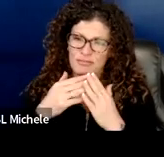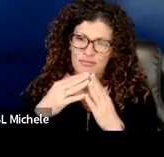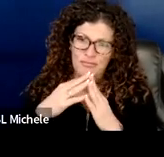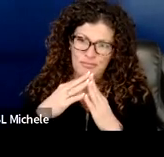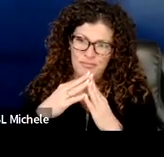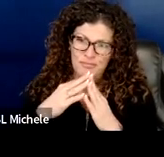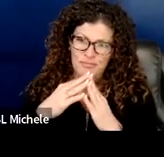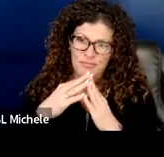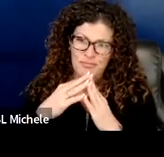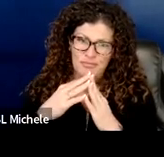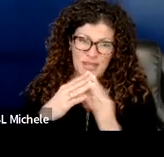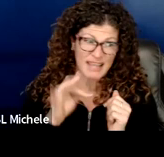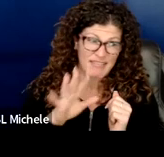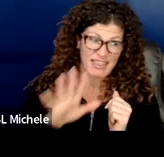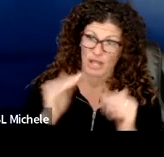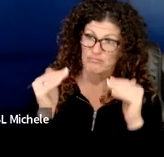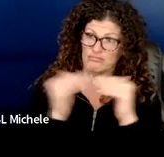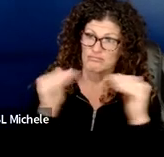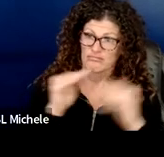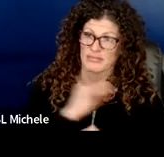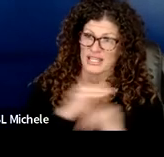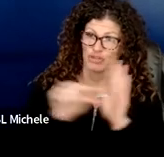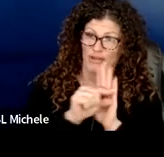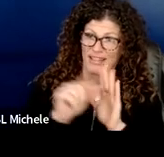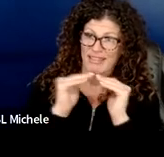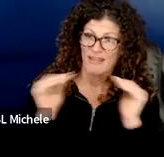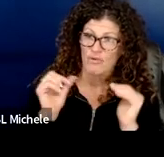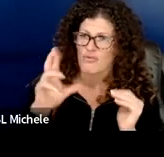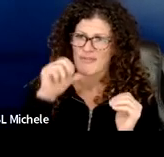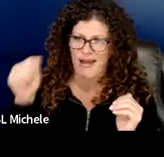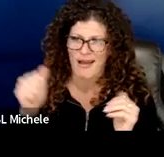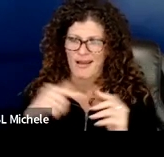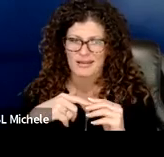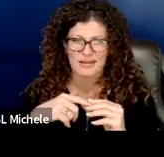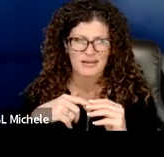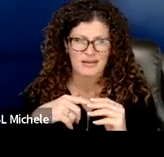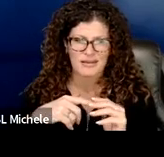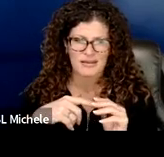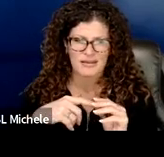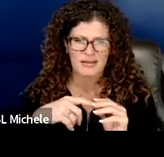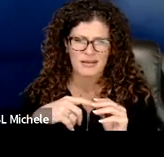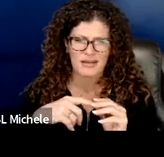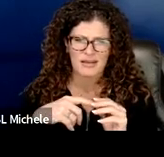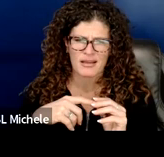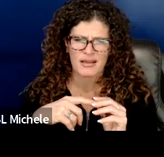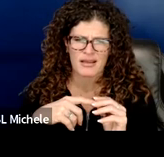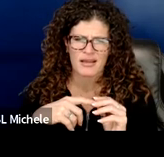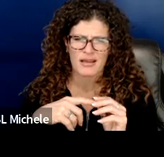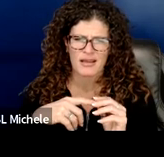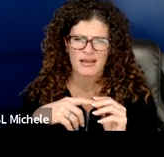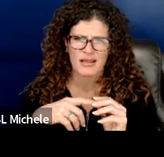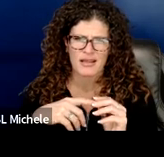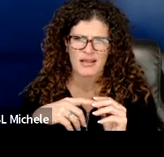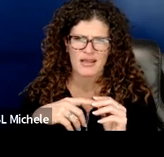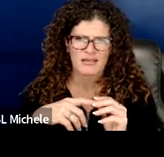supposedly grade level um because of the you know almost two years that they've been dealing with but all kinds